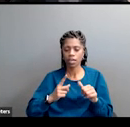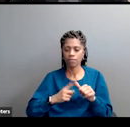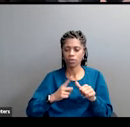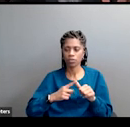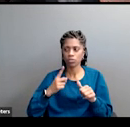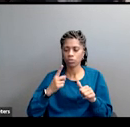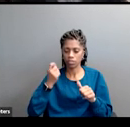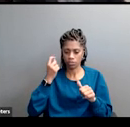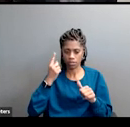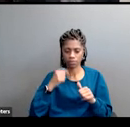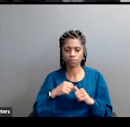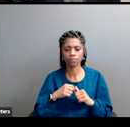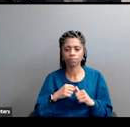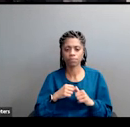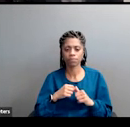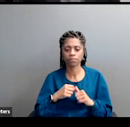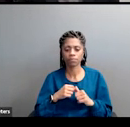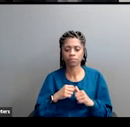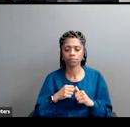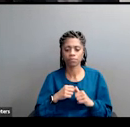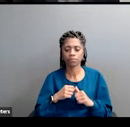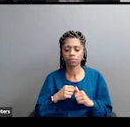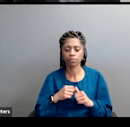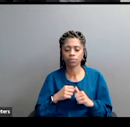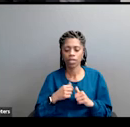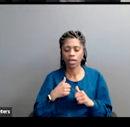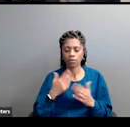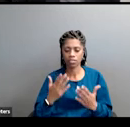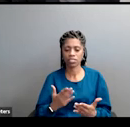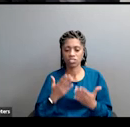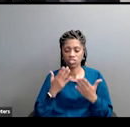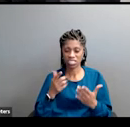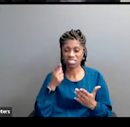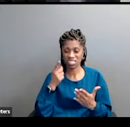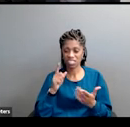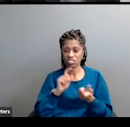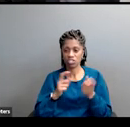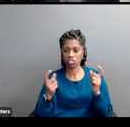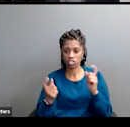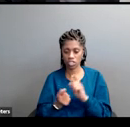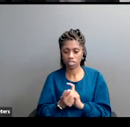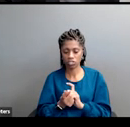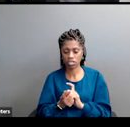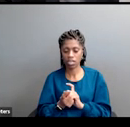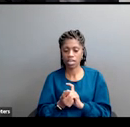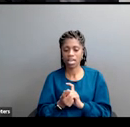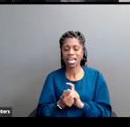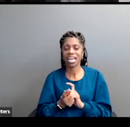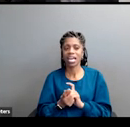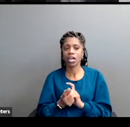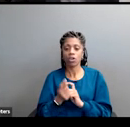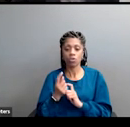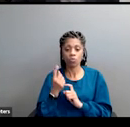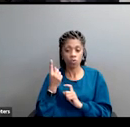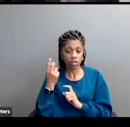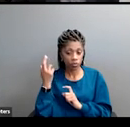important, I want to suggest a paradigm change because I think it's analytically more accurate. I think it's, I think